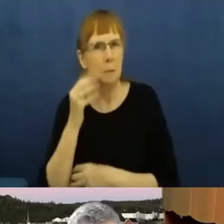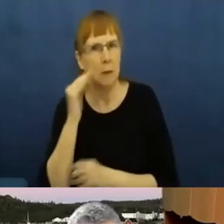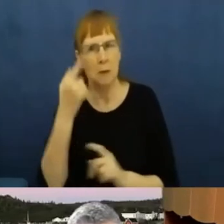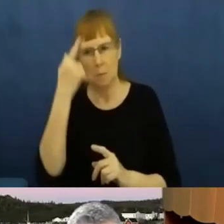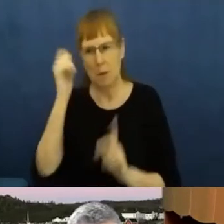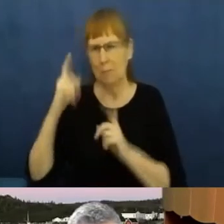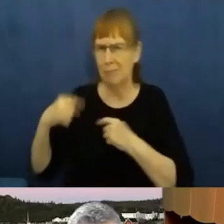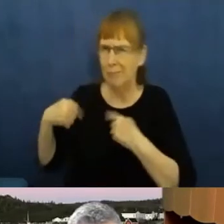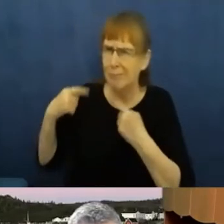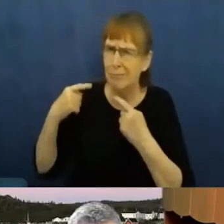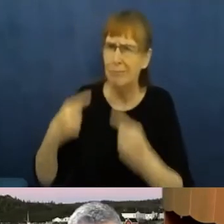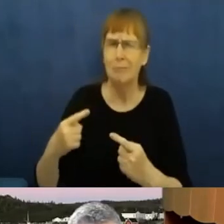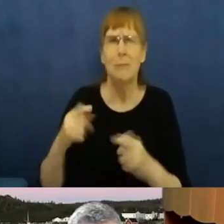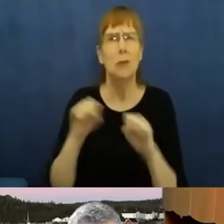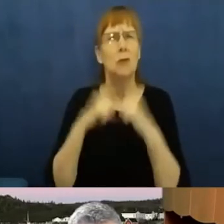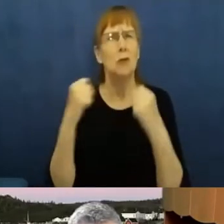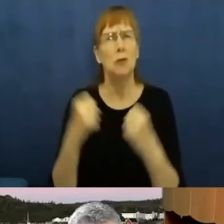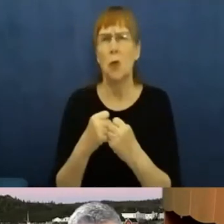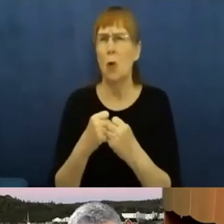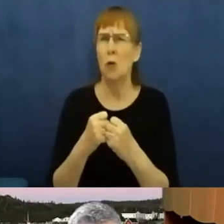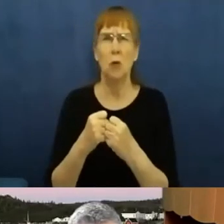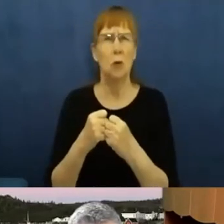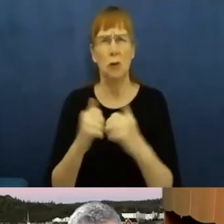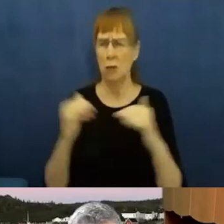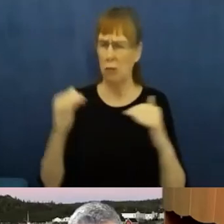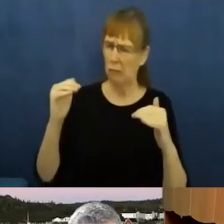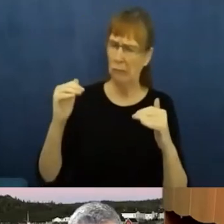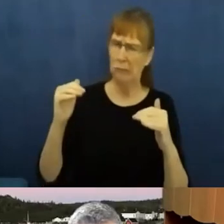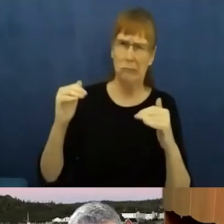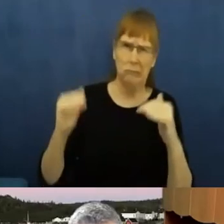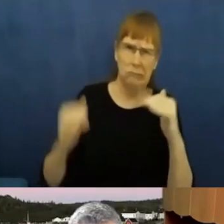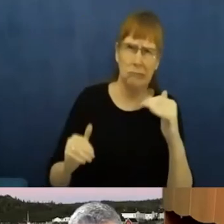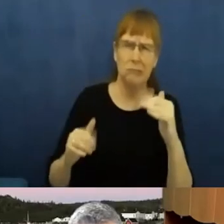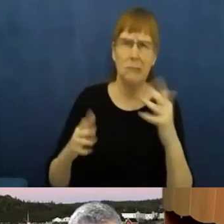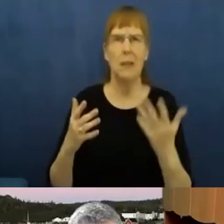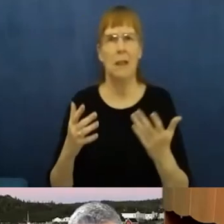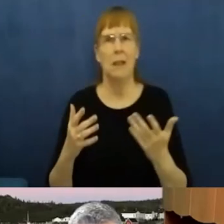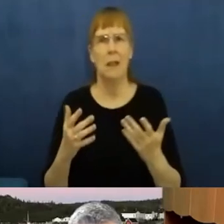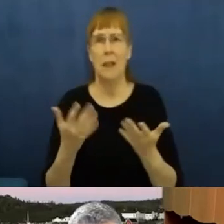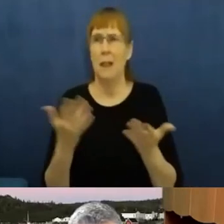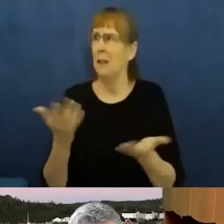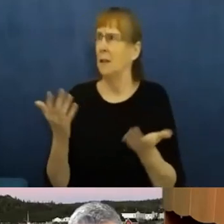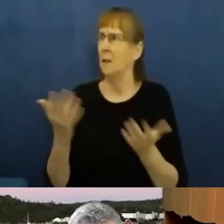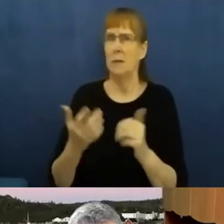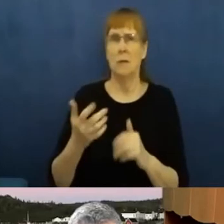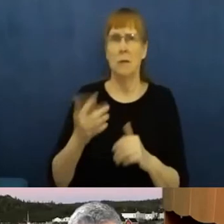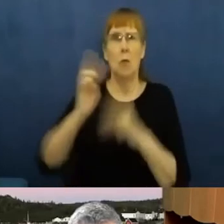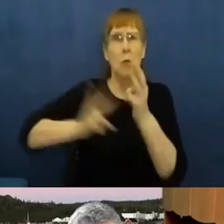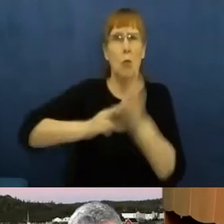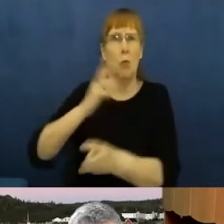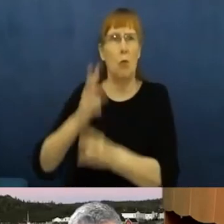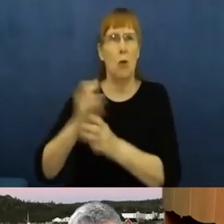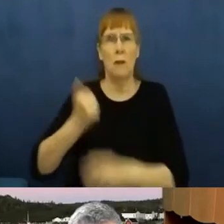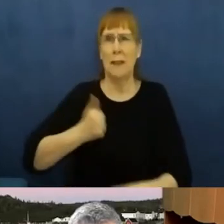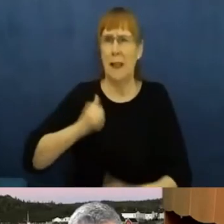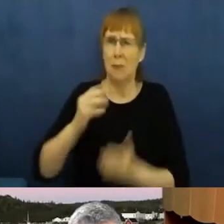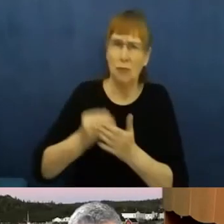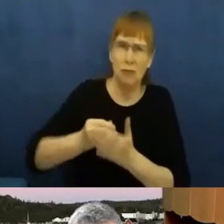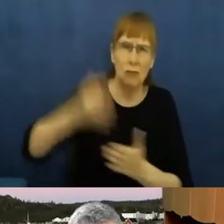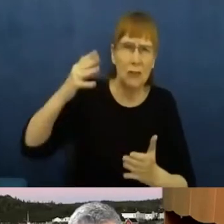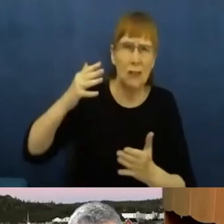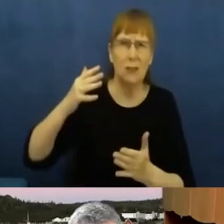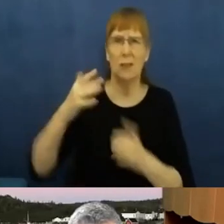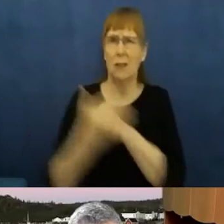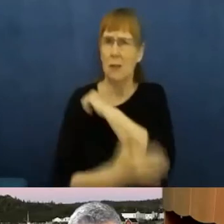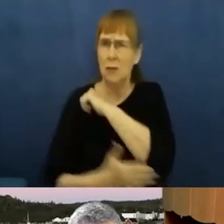Many of our communities living in third world conditions in the middle of one of the richest countries in the world, living with a lack of access